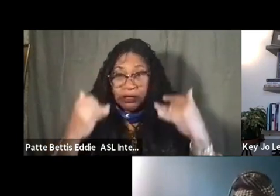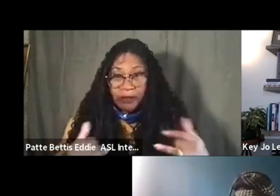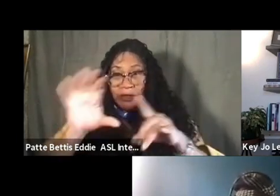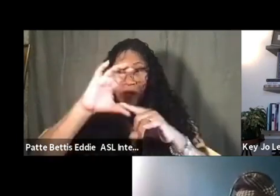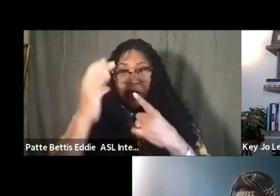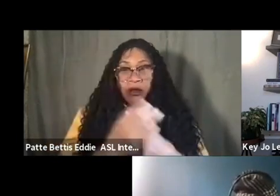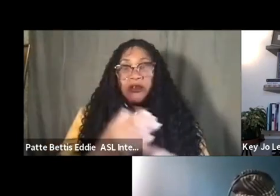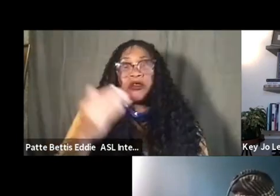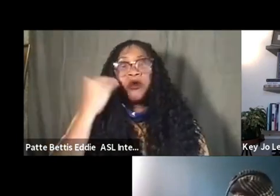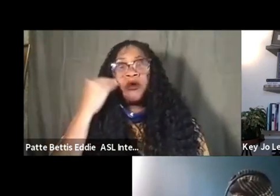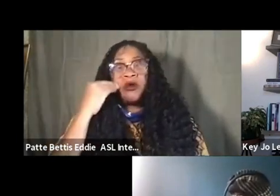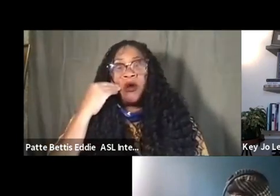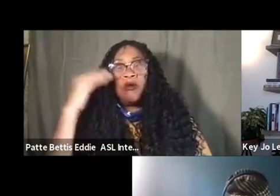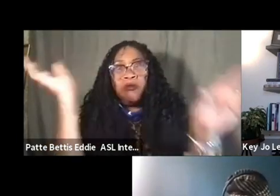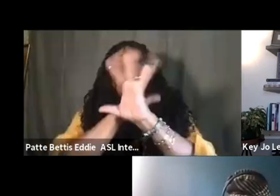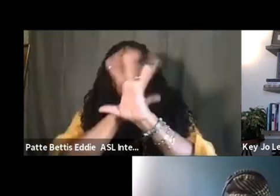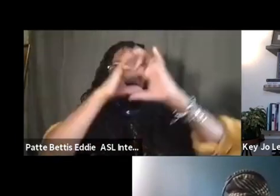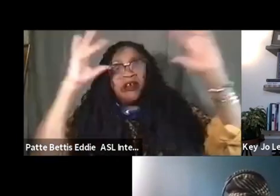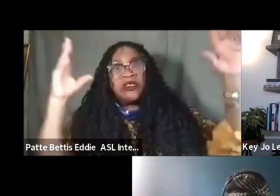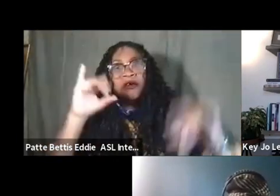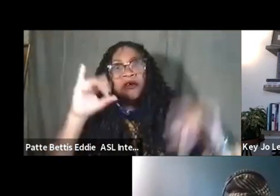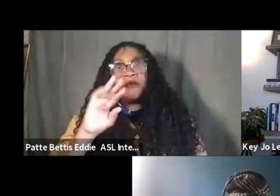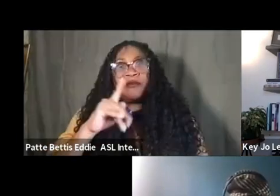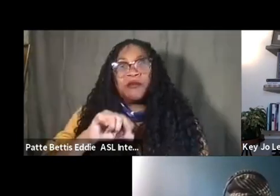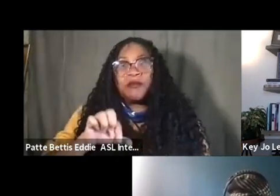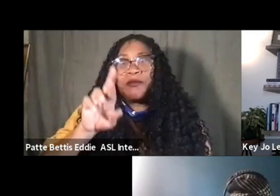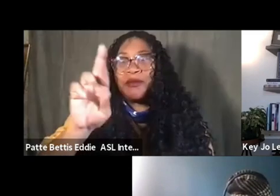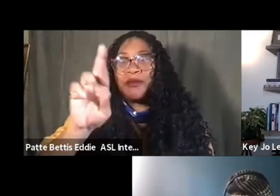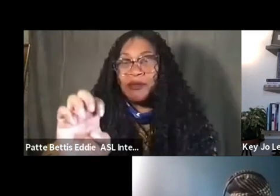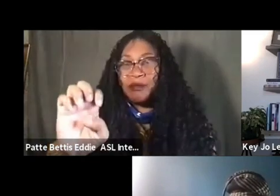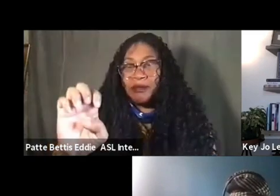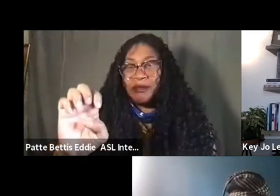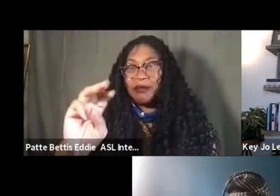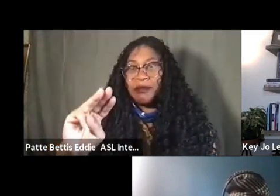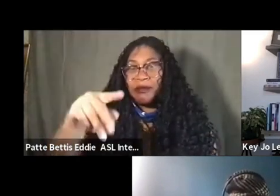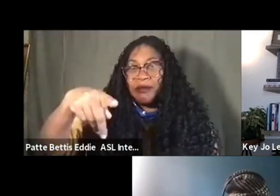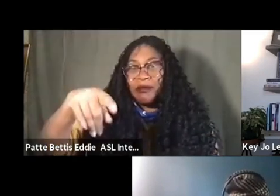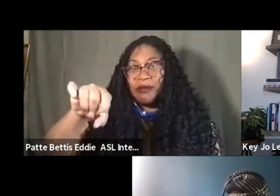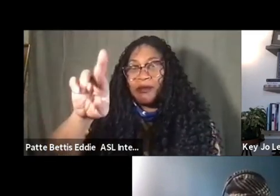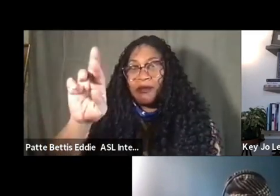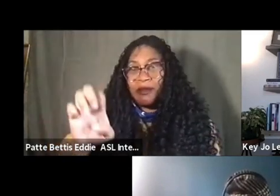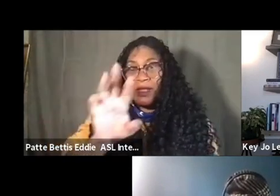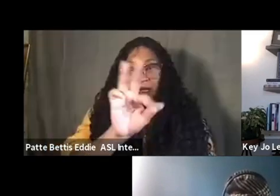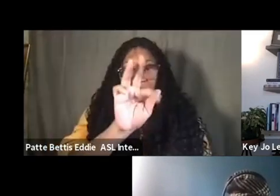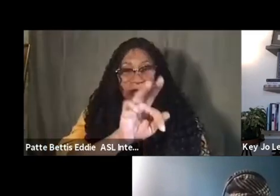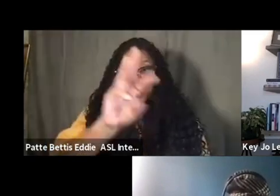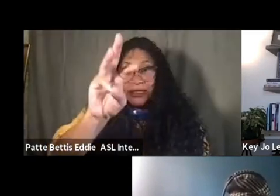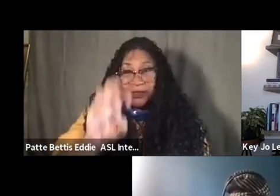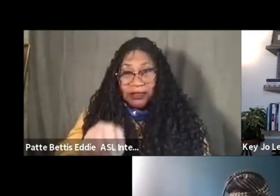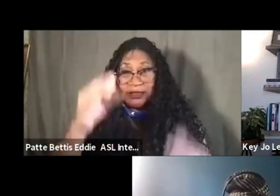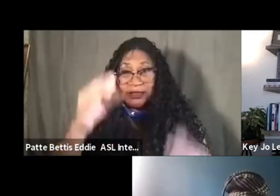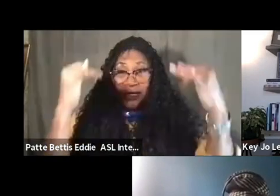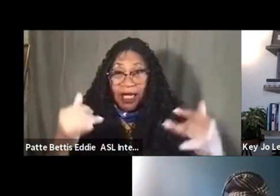for her series Invisible Empire, 1960 Now, and Young Americans, among others.